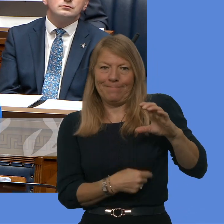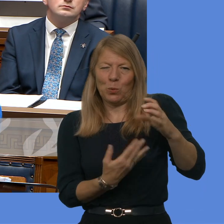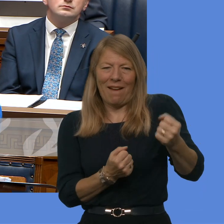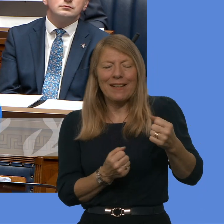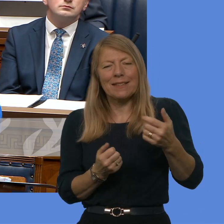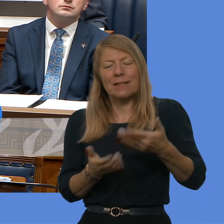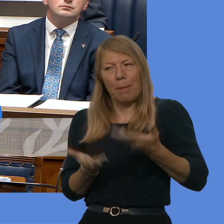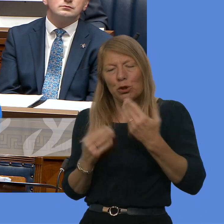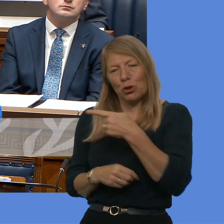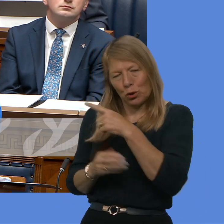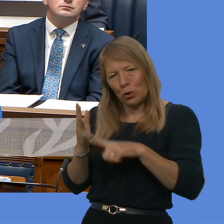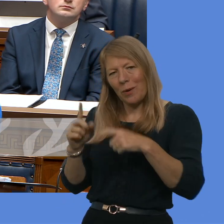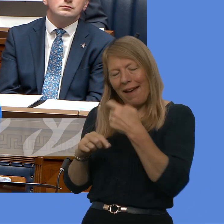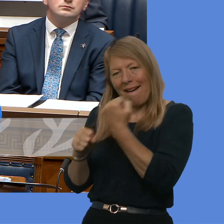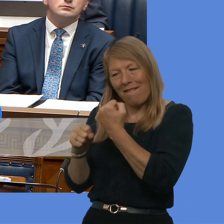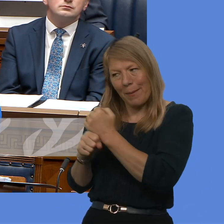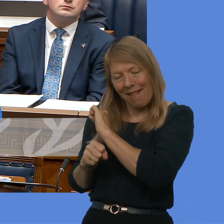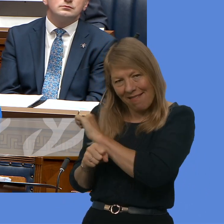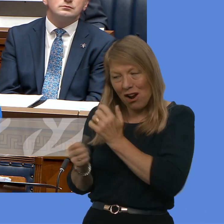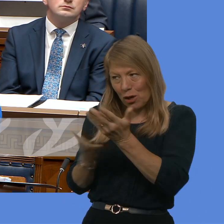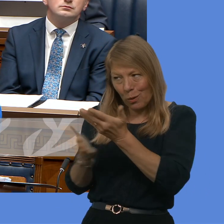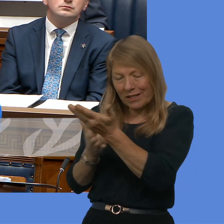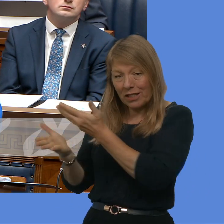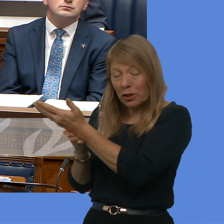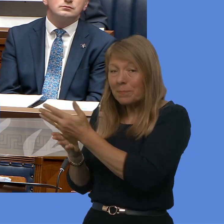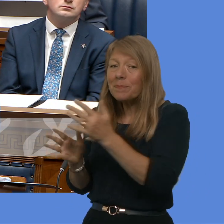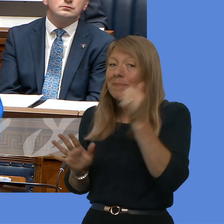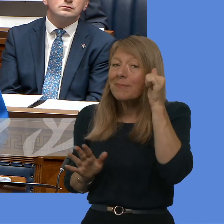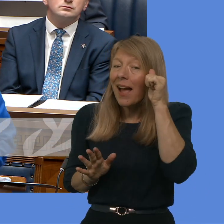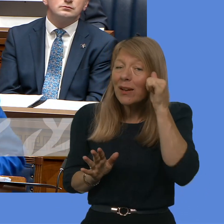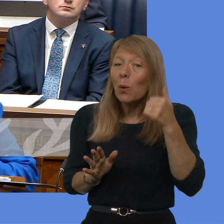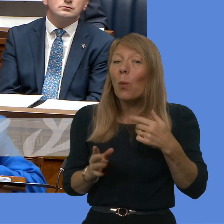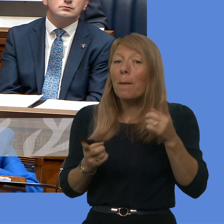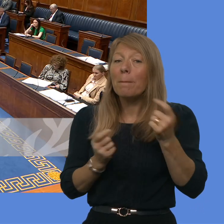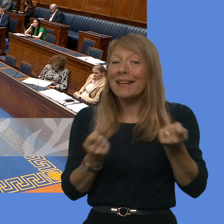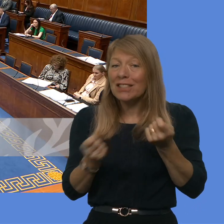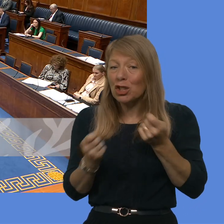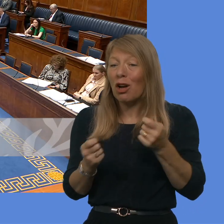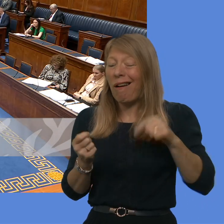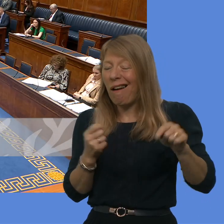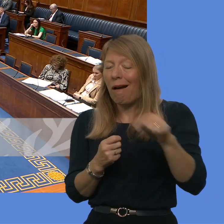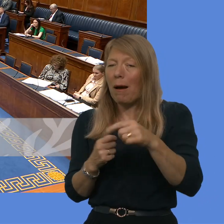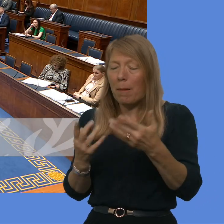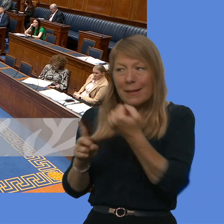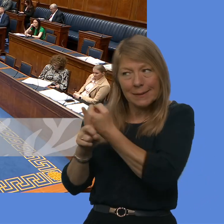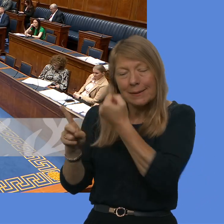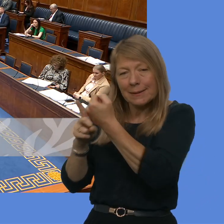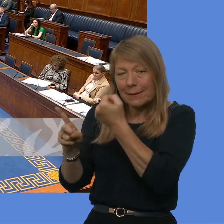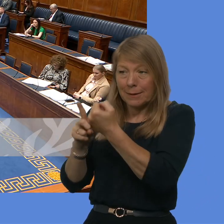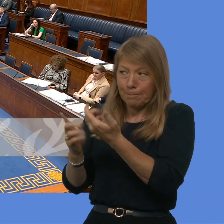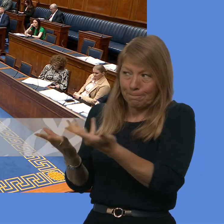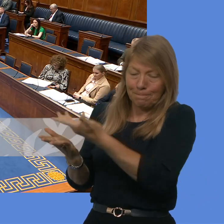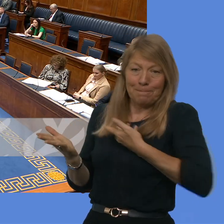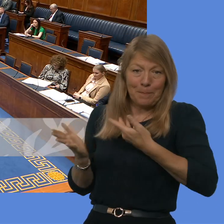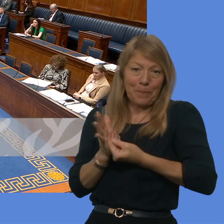and I know that a number of ministers and others have been making representations to that end. Mr O'Toole. Thank you, Mr Speaker.